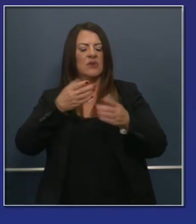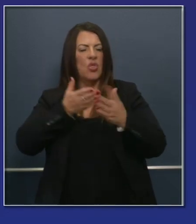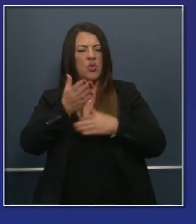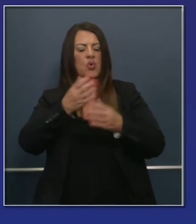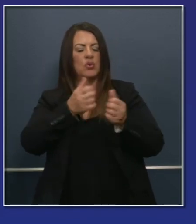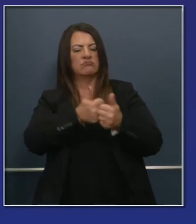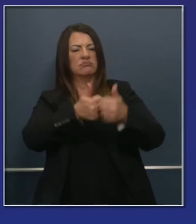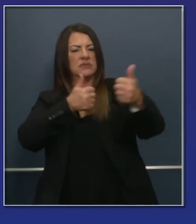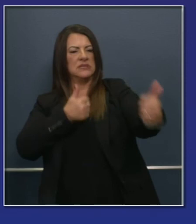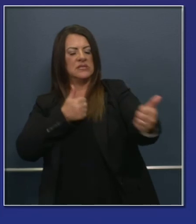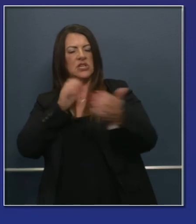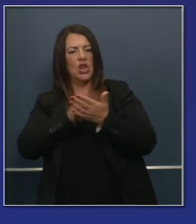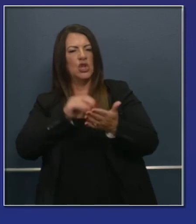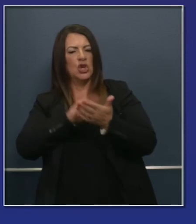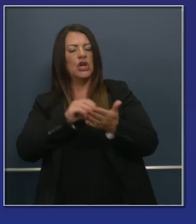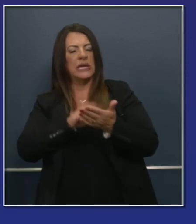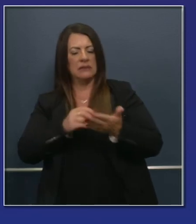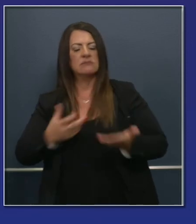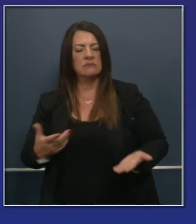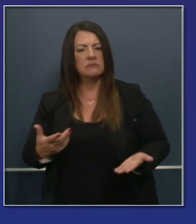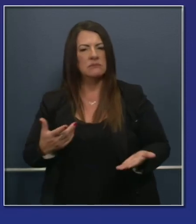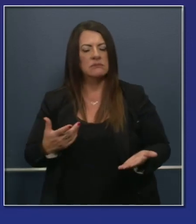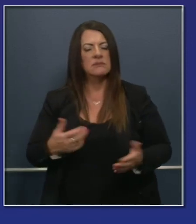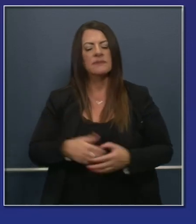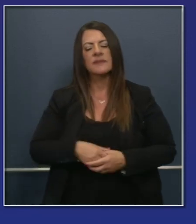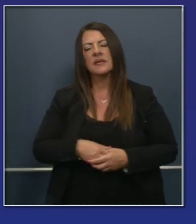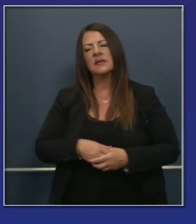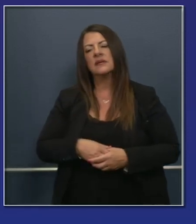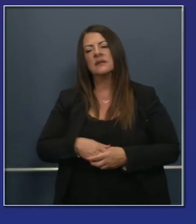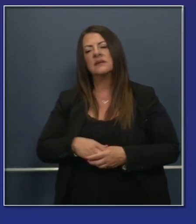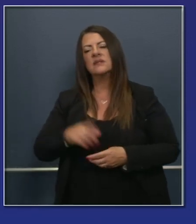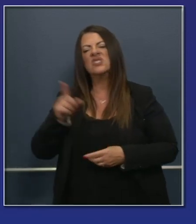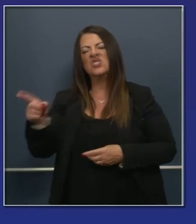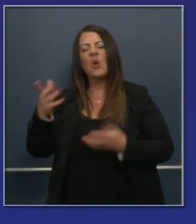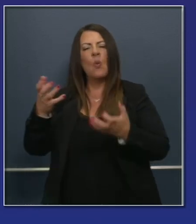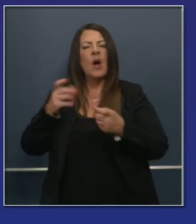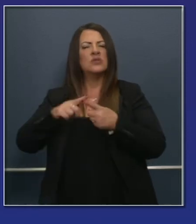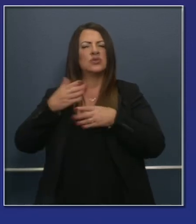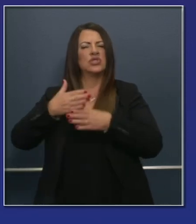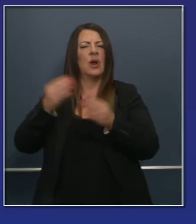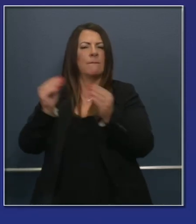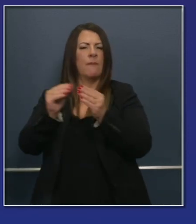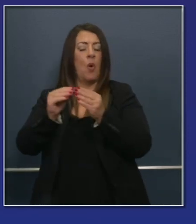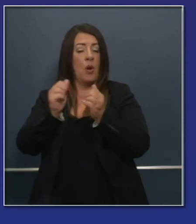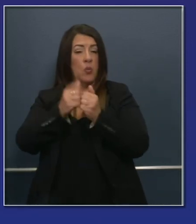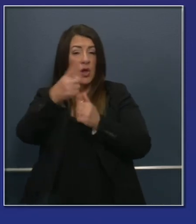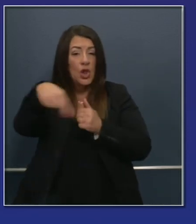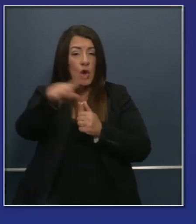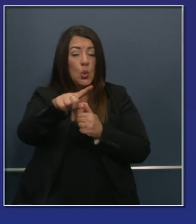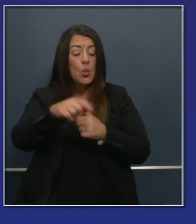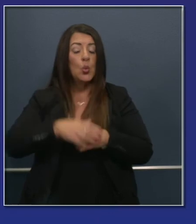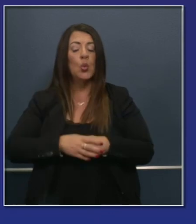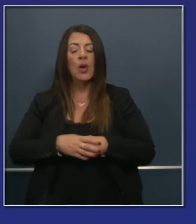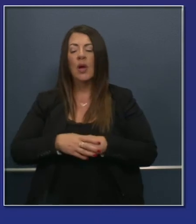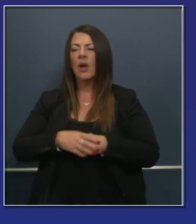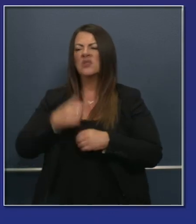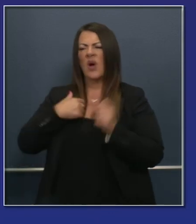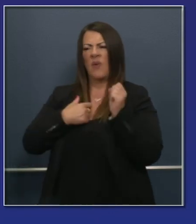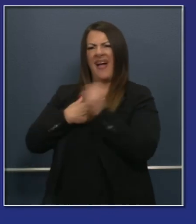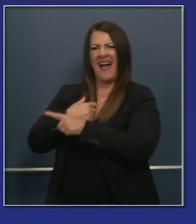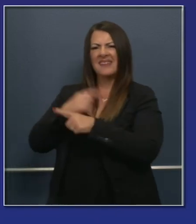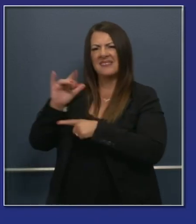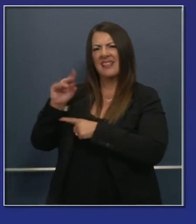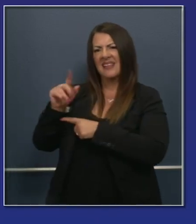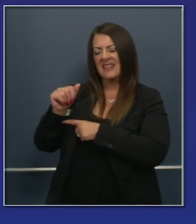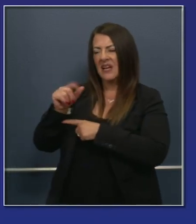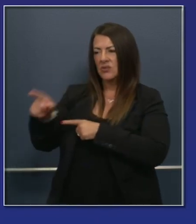from a bottom-up, not just top-down perspective. She wants to talk a little bit more about that work. And Linda, if you could just